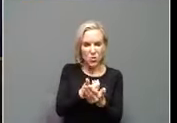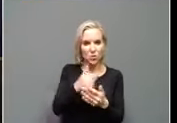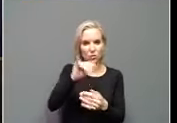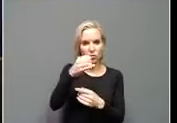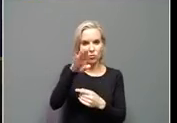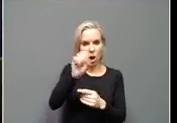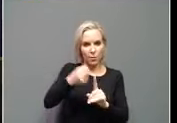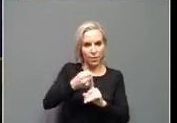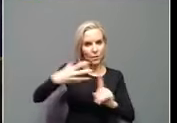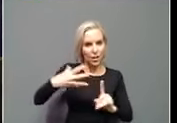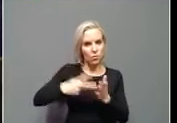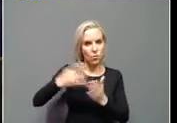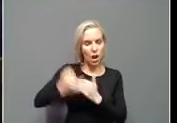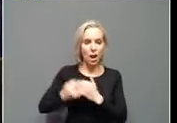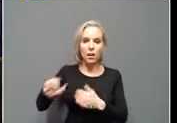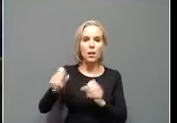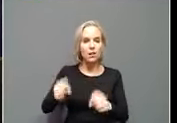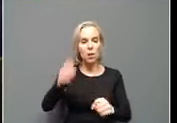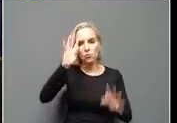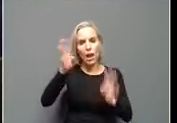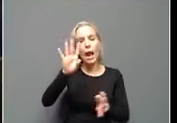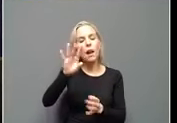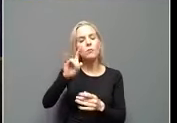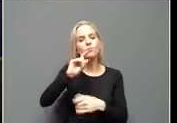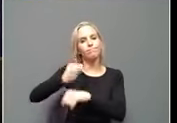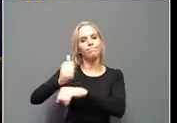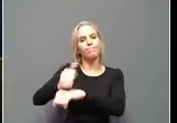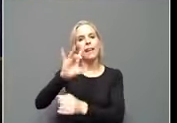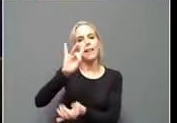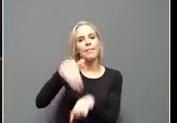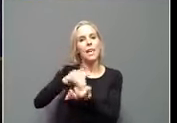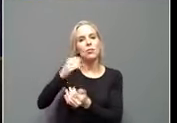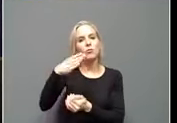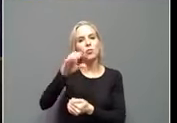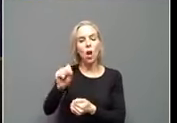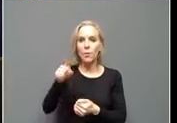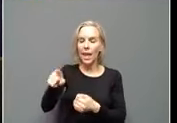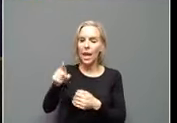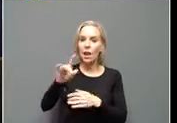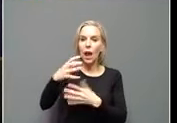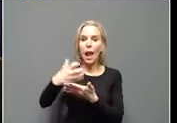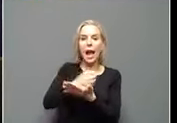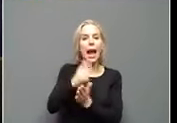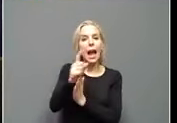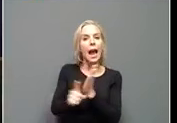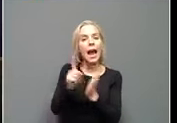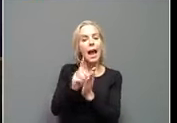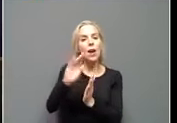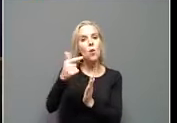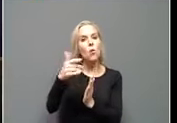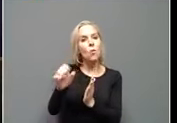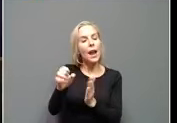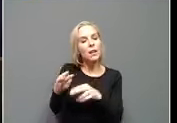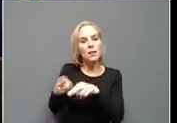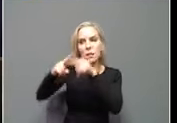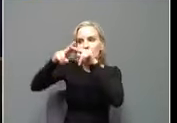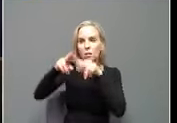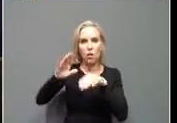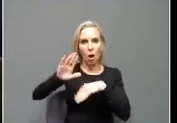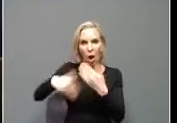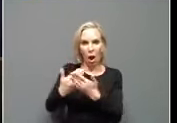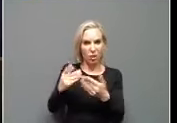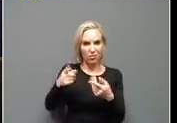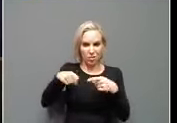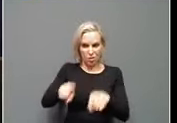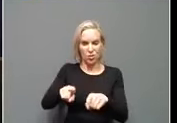8,000 jobs with one of the highest hourly wages in years. That was all done during the pandemic. Last